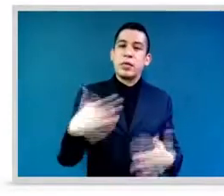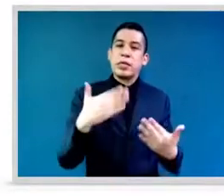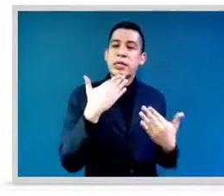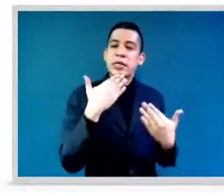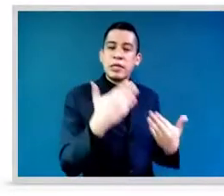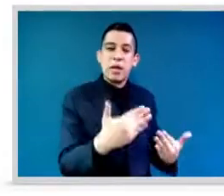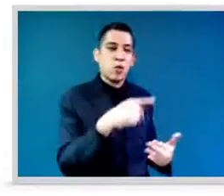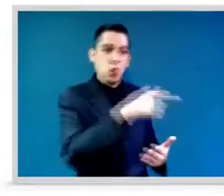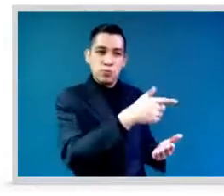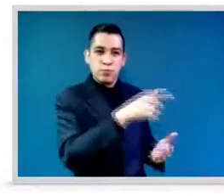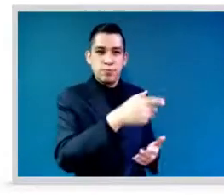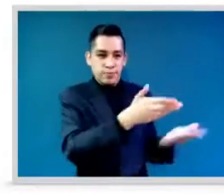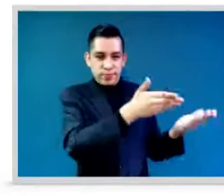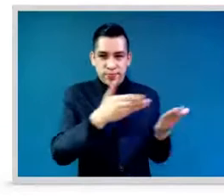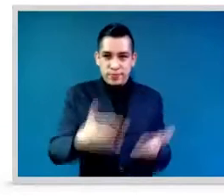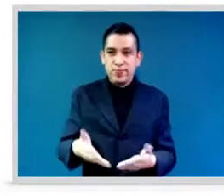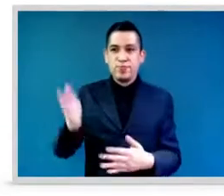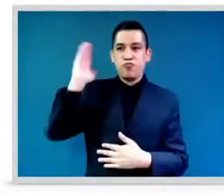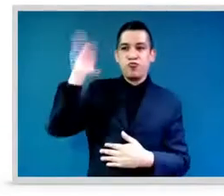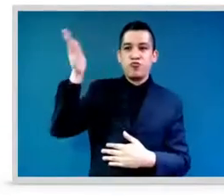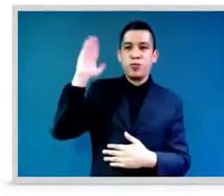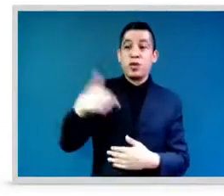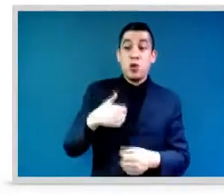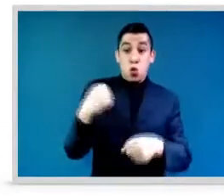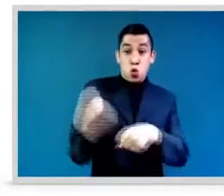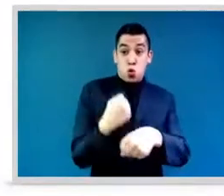as an advocate shaped your view on leadership?